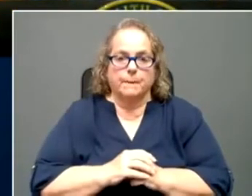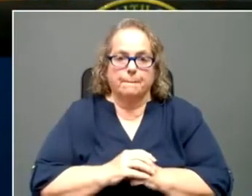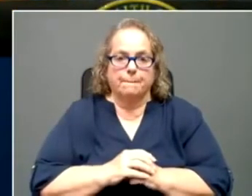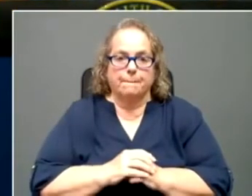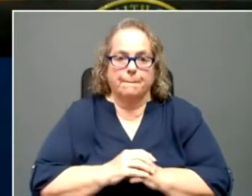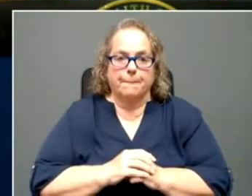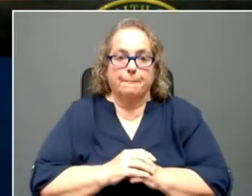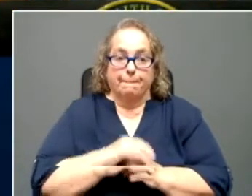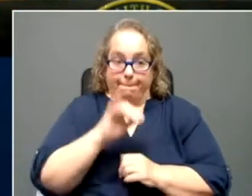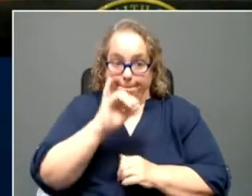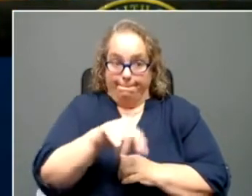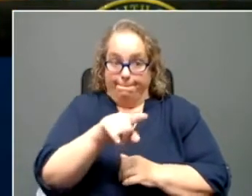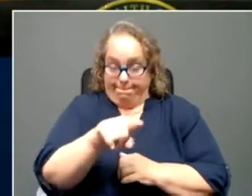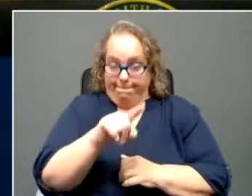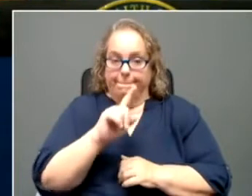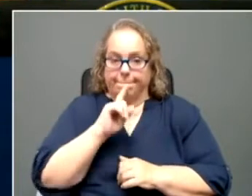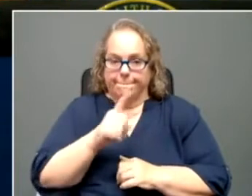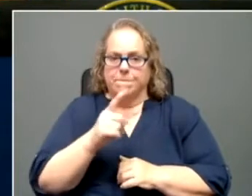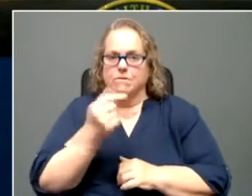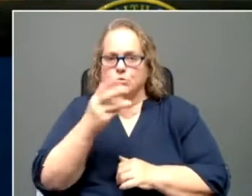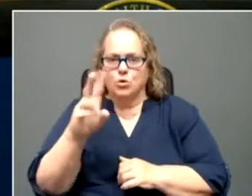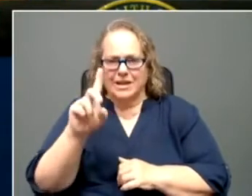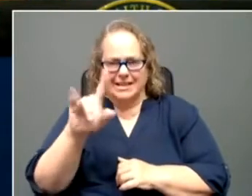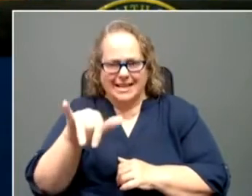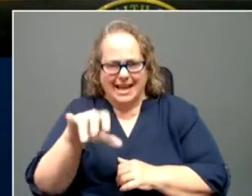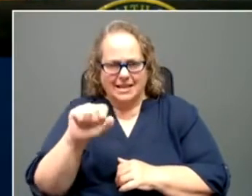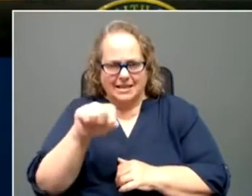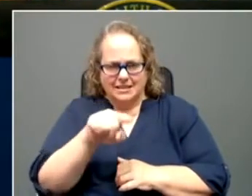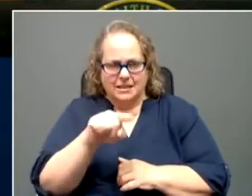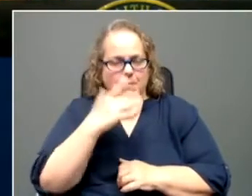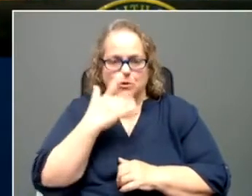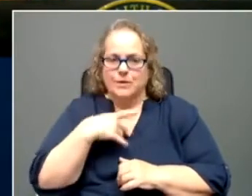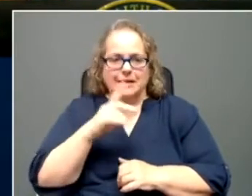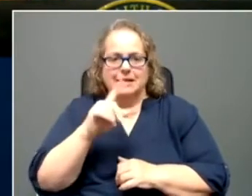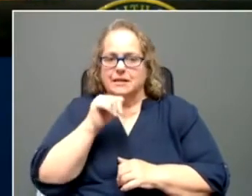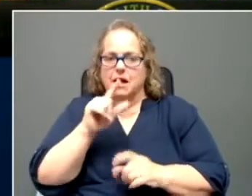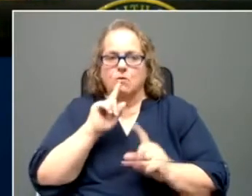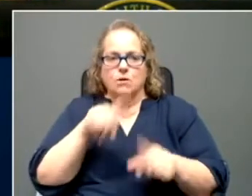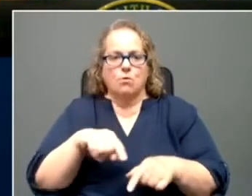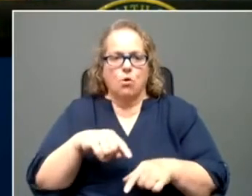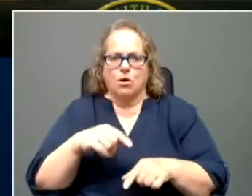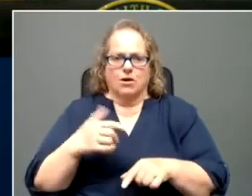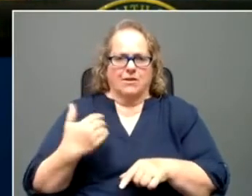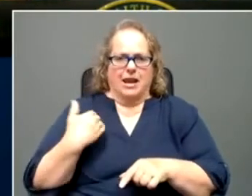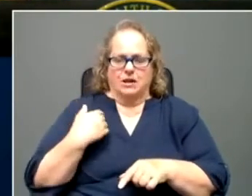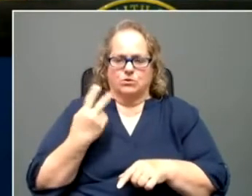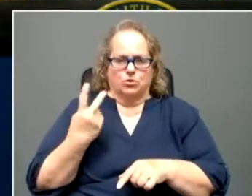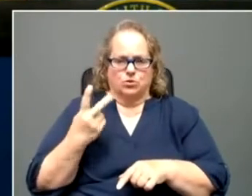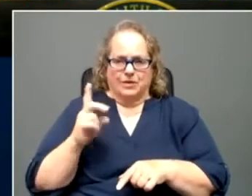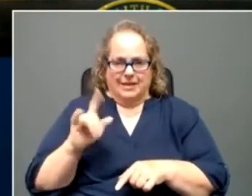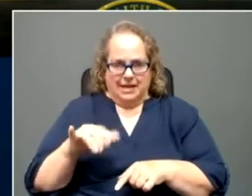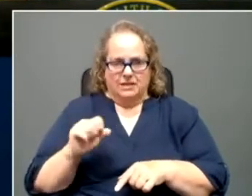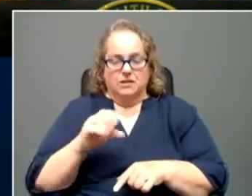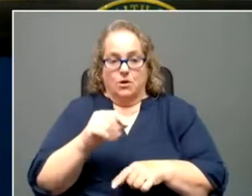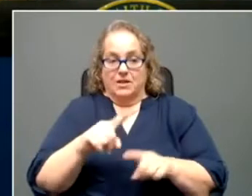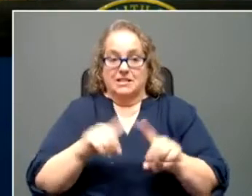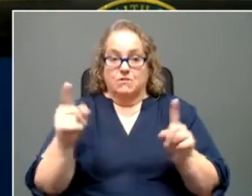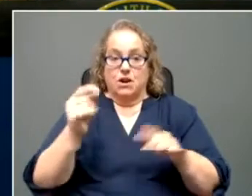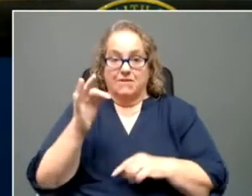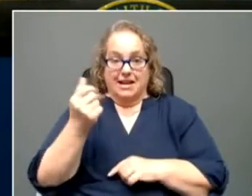This is actually a couple days because we didn't do reporting over the last, I think, two. That's a difference of 19,000